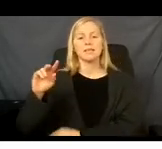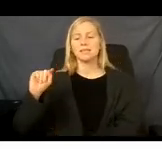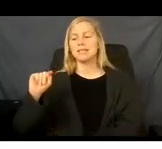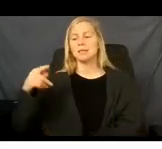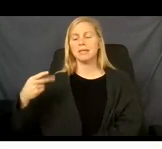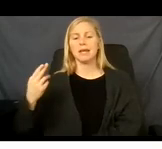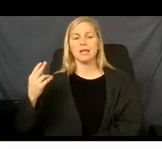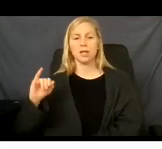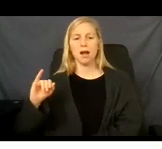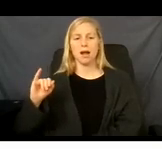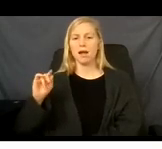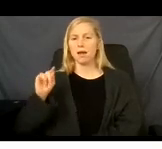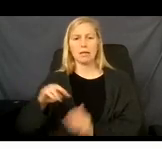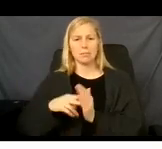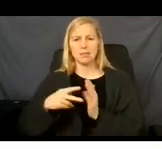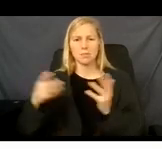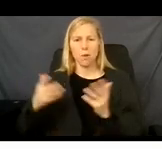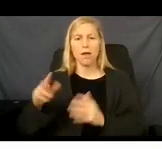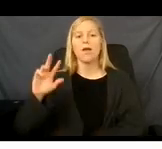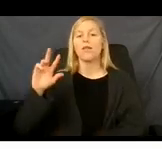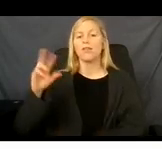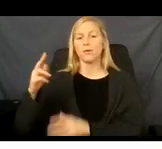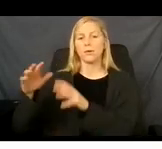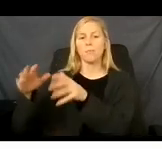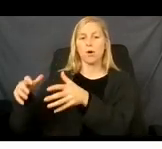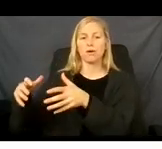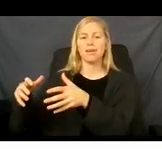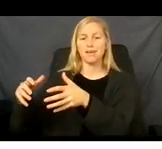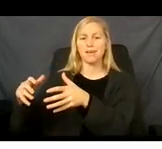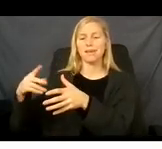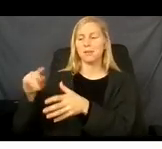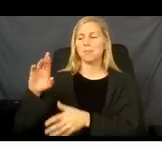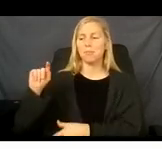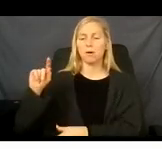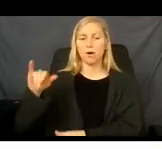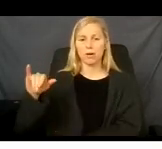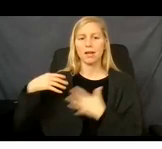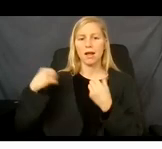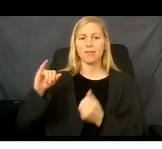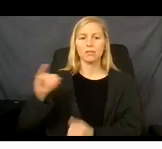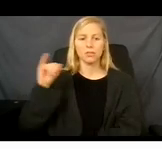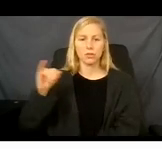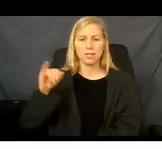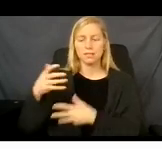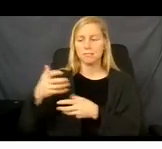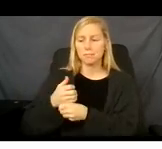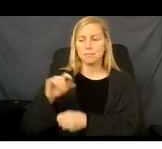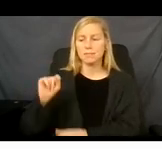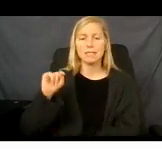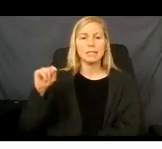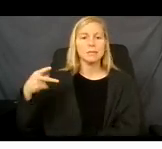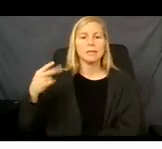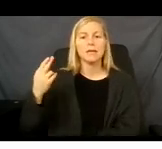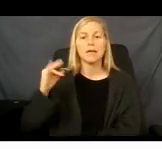call that TPHI. Now there are two major third-party health insurance coverage that we'll be looking into.